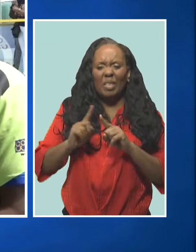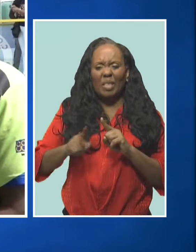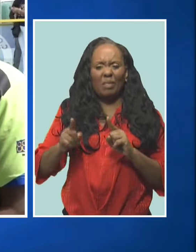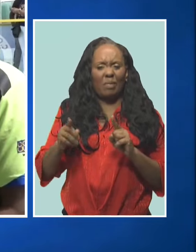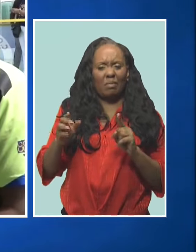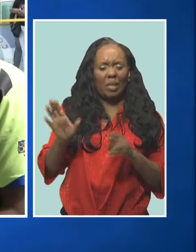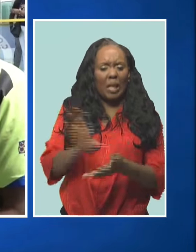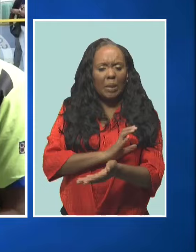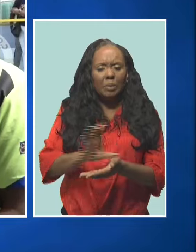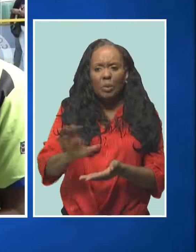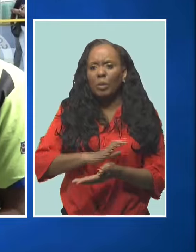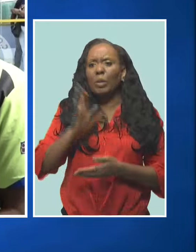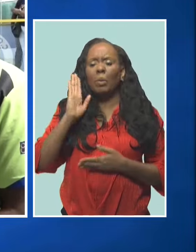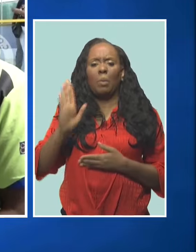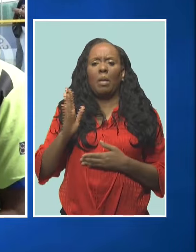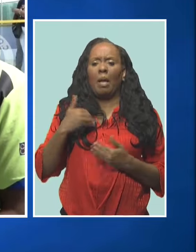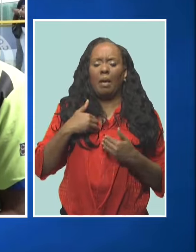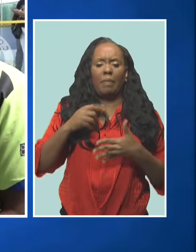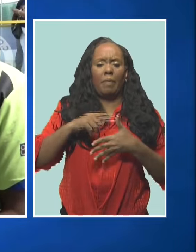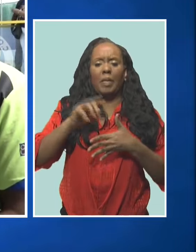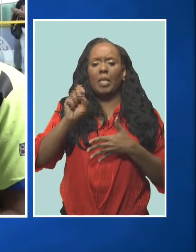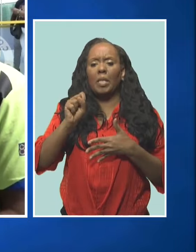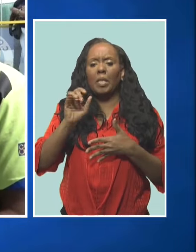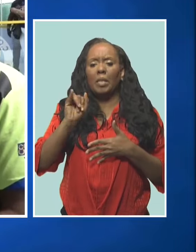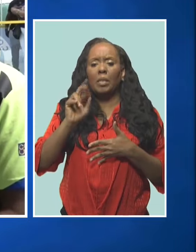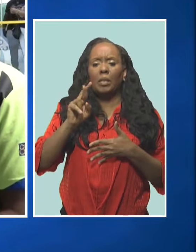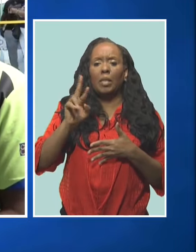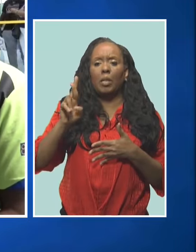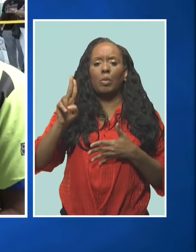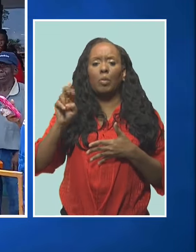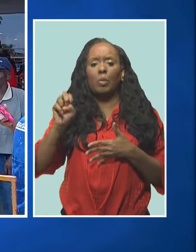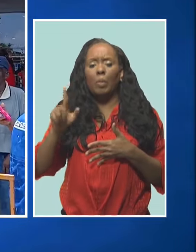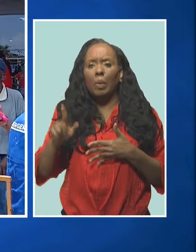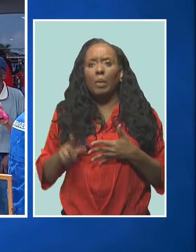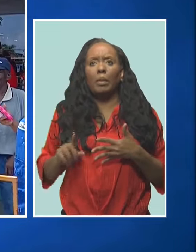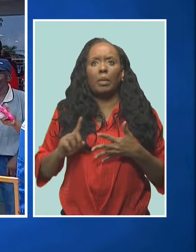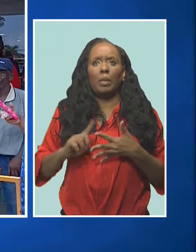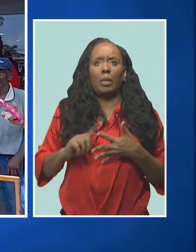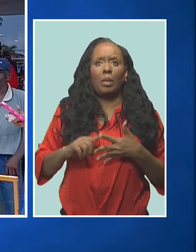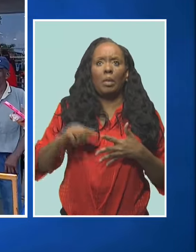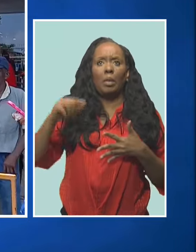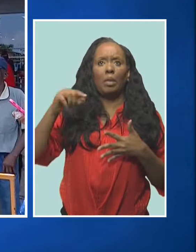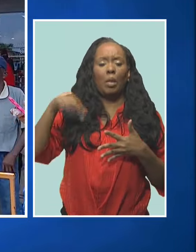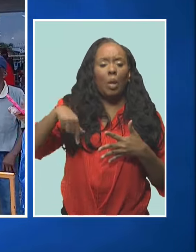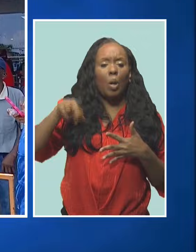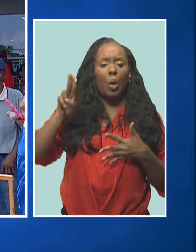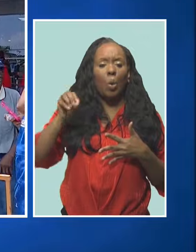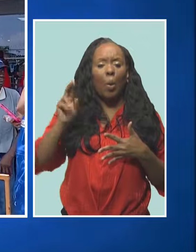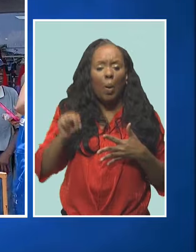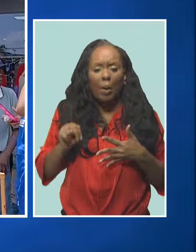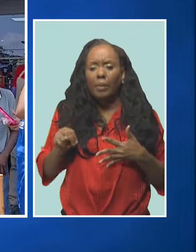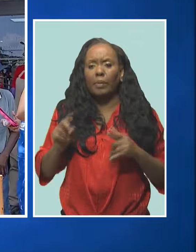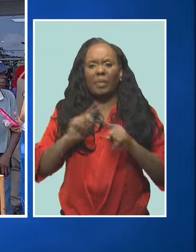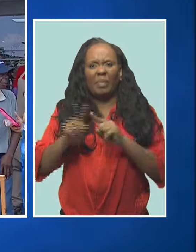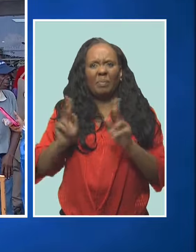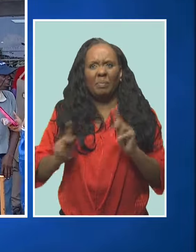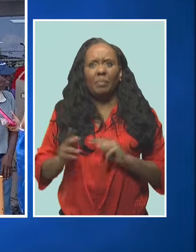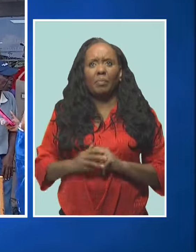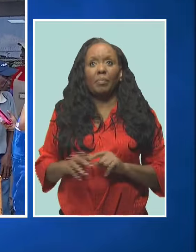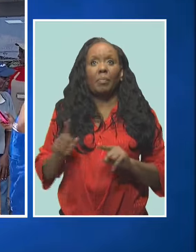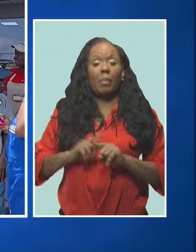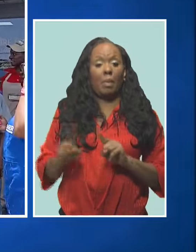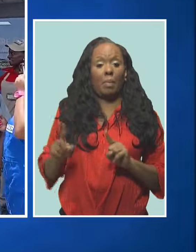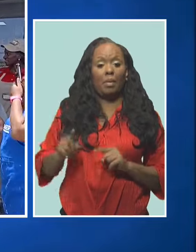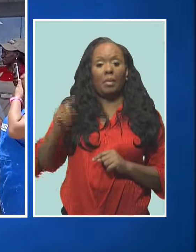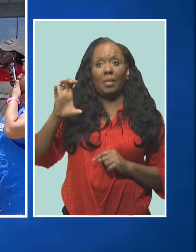Kwon, and the other teams are all just ecstatic to join us. But it was a major celebration for Carter's General